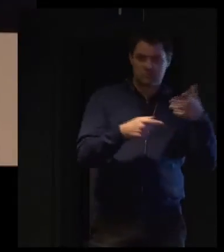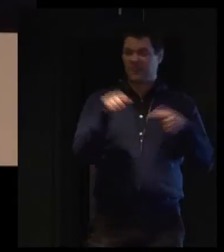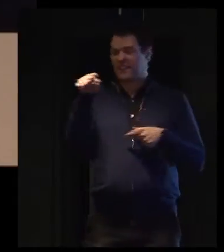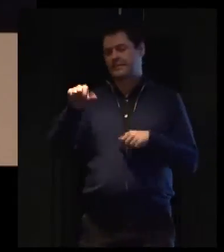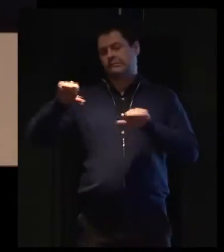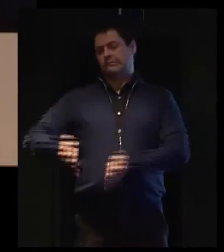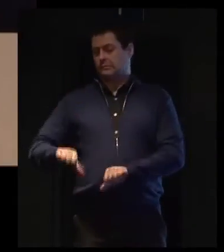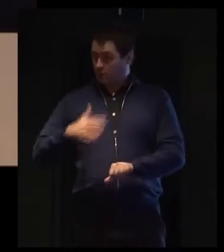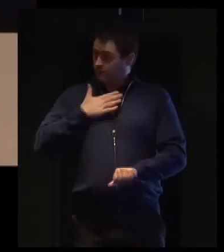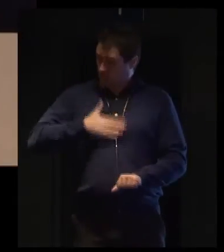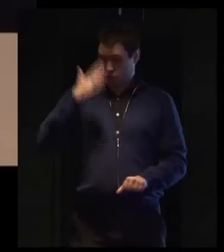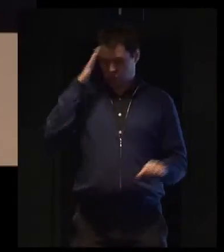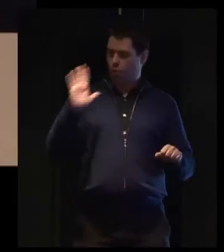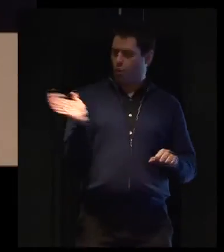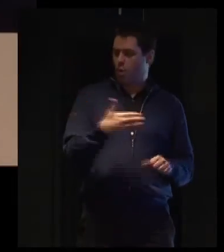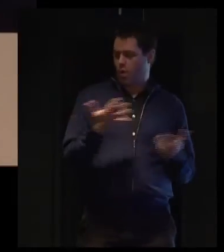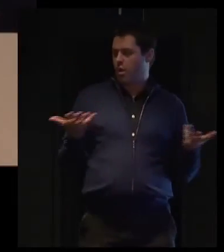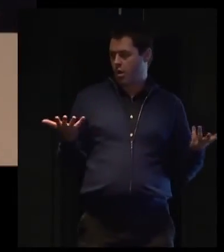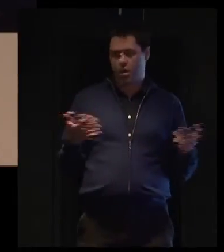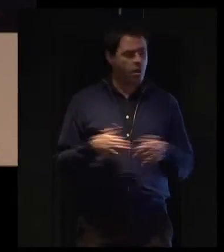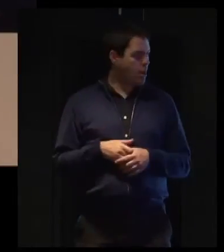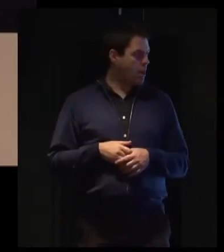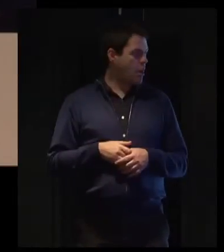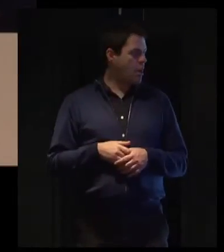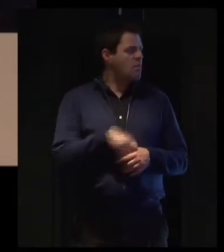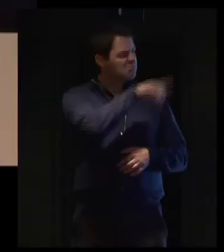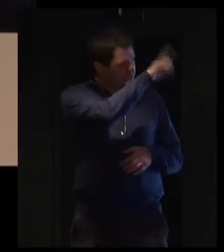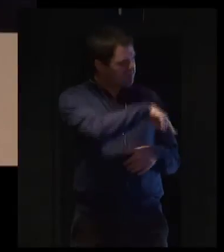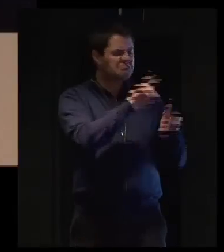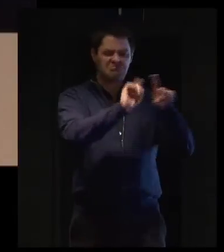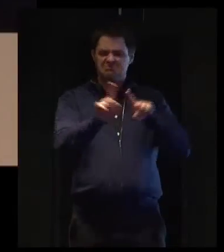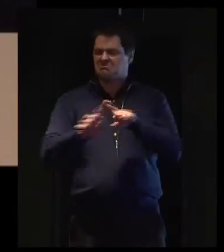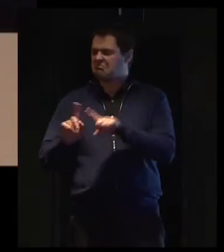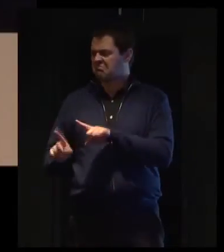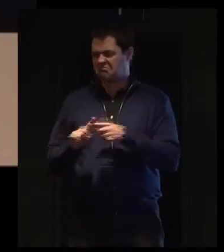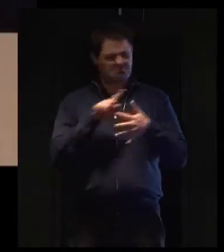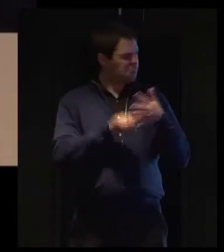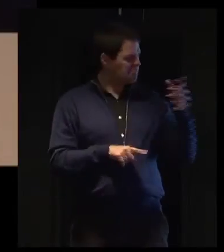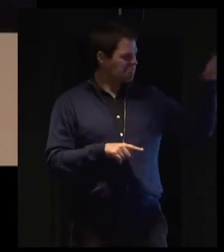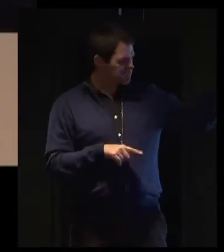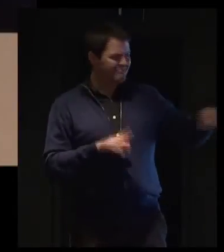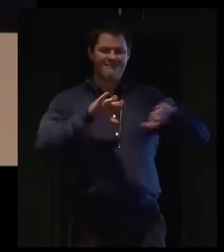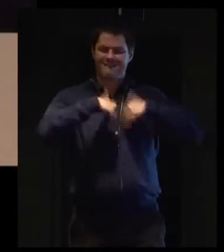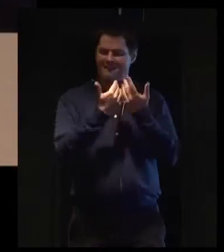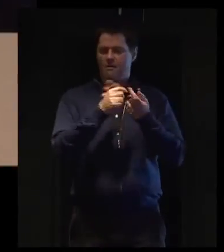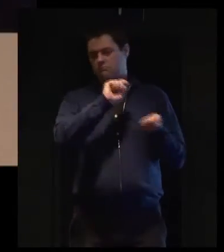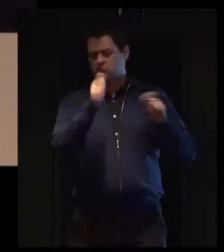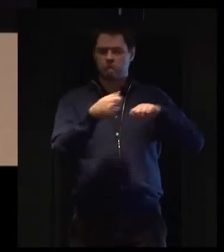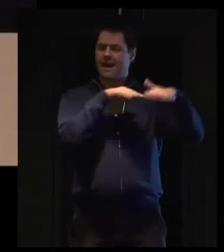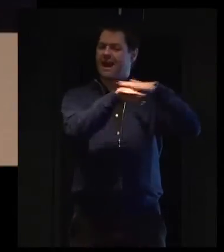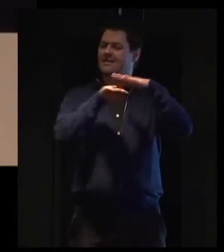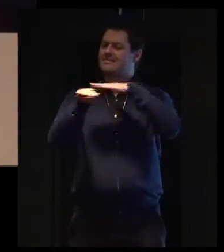There are various solutions out there. I'm going to talk about a few of these today just to give you a quick example of some of the issues that are there.